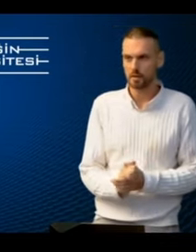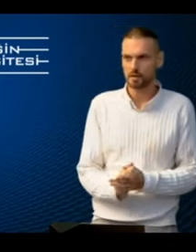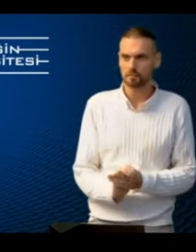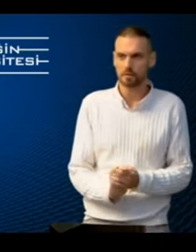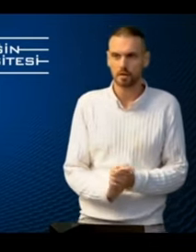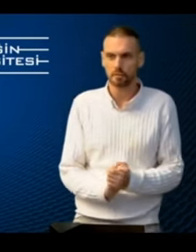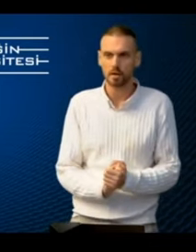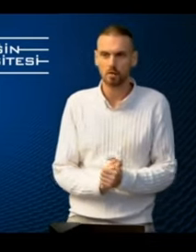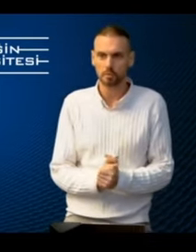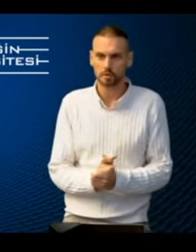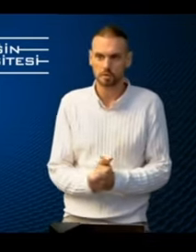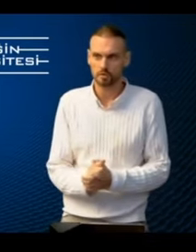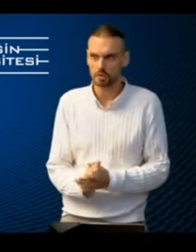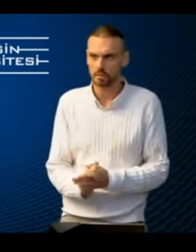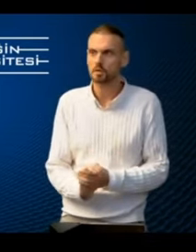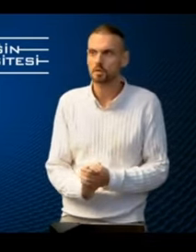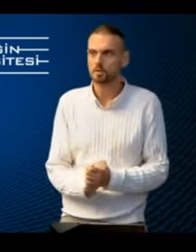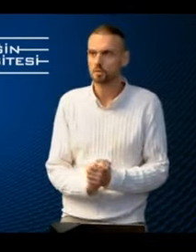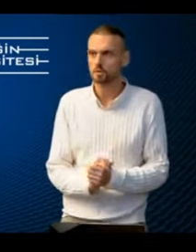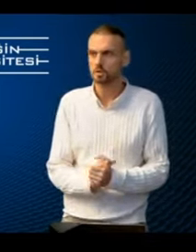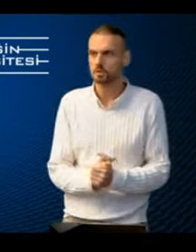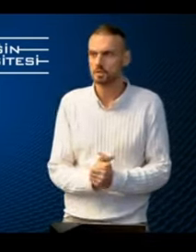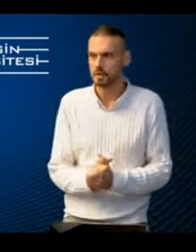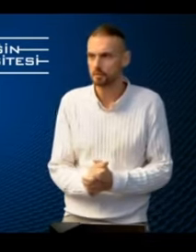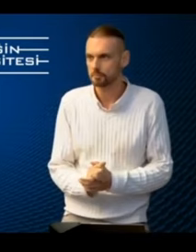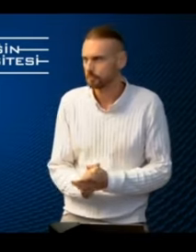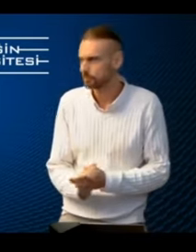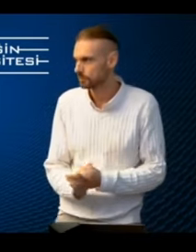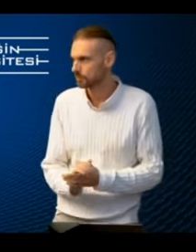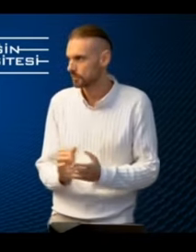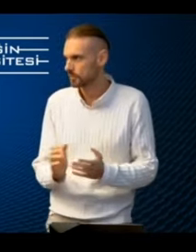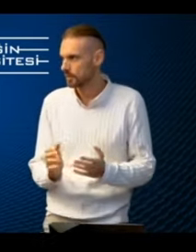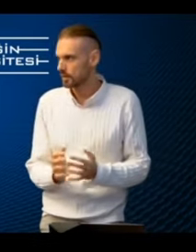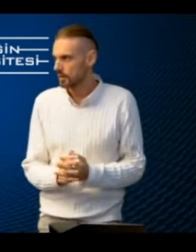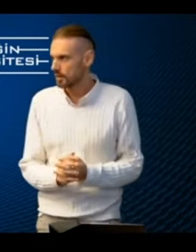have accomplished already during this time.